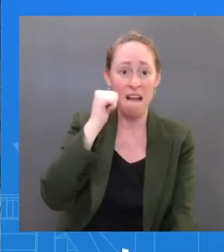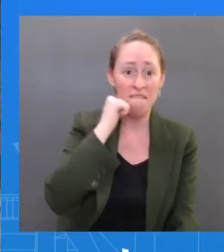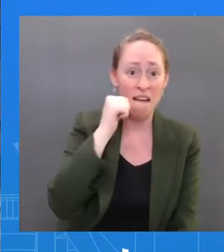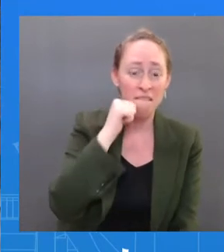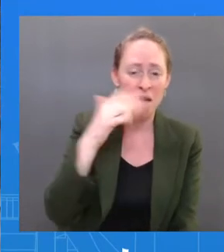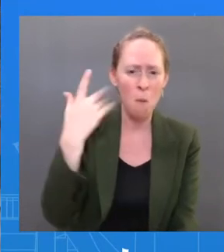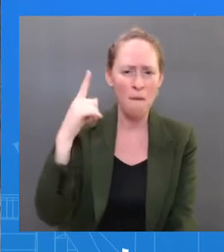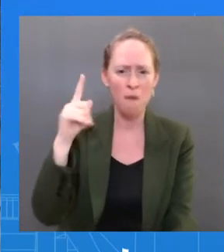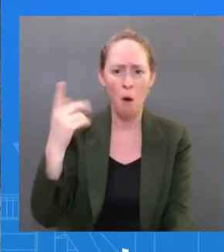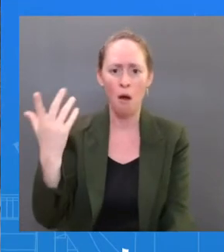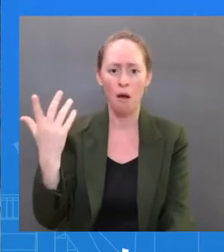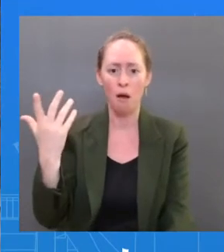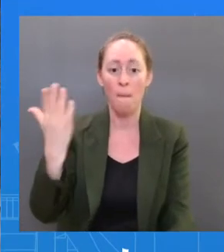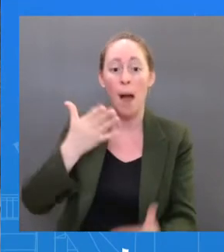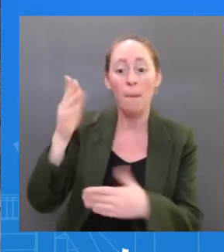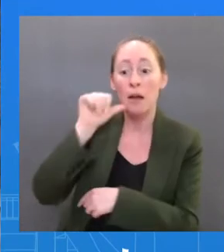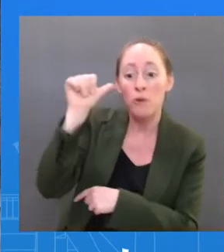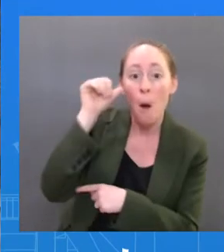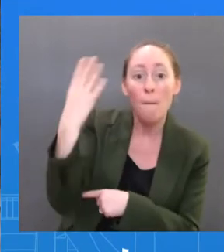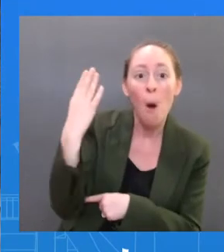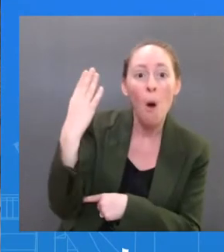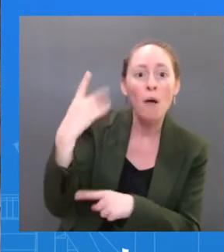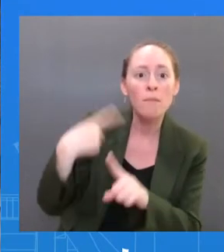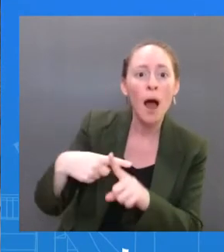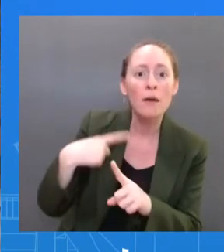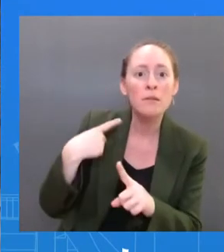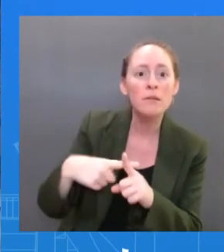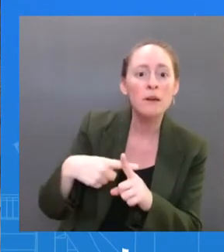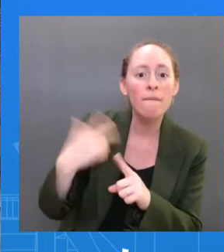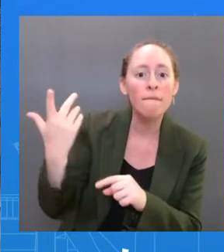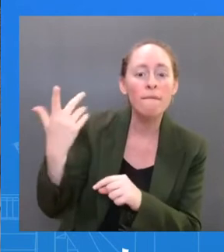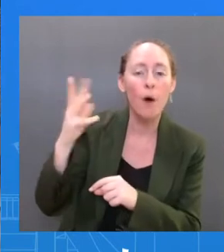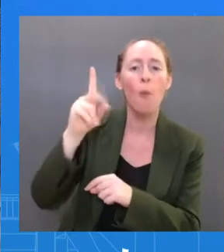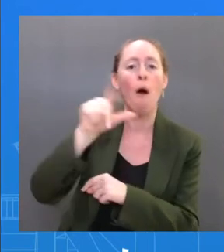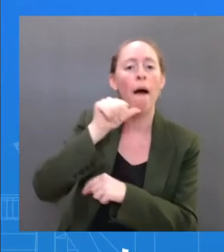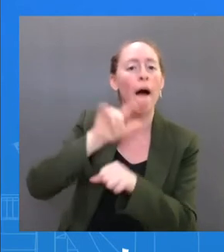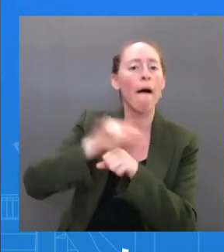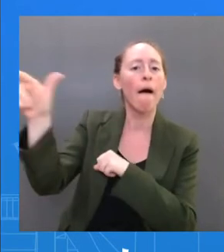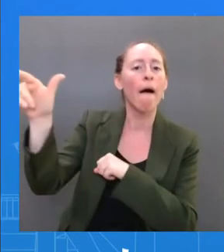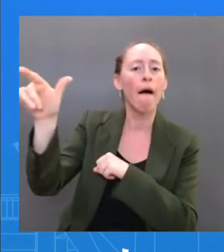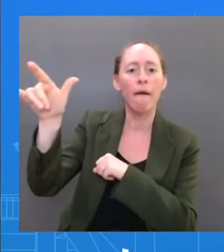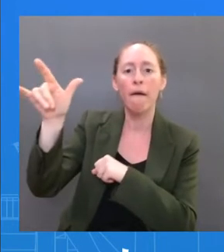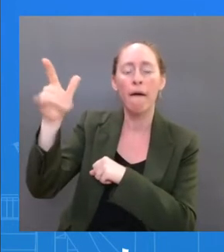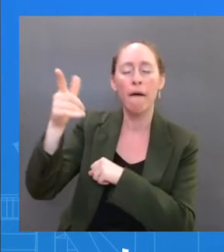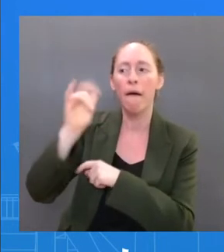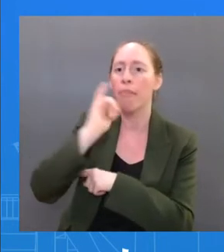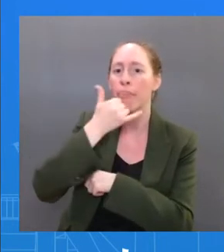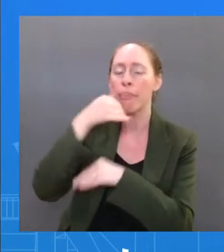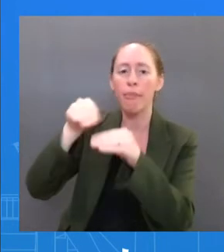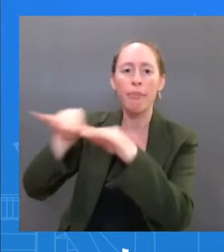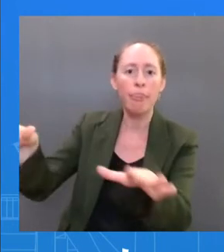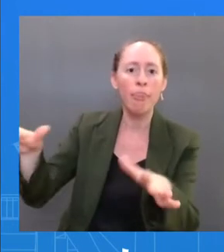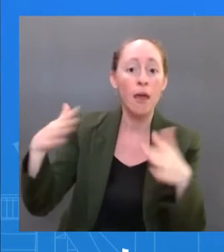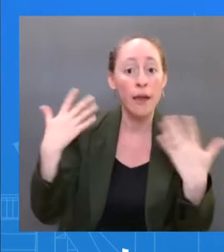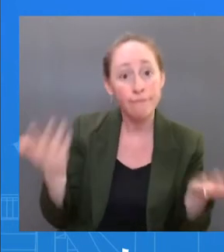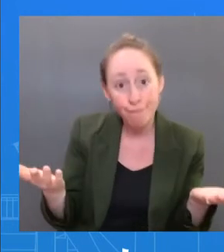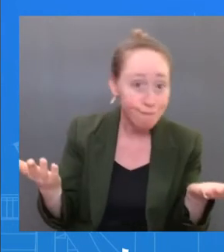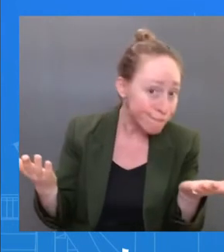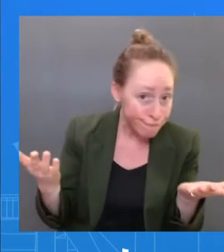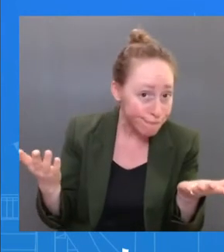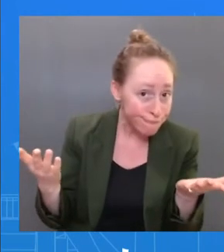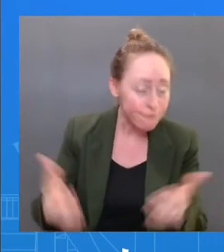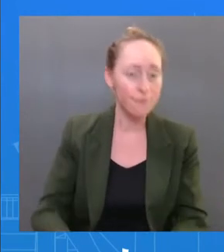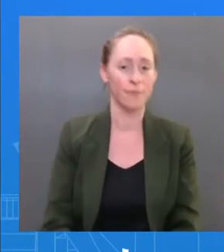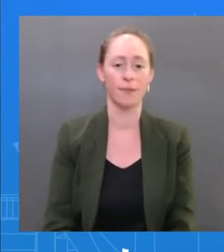positive in time to not go to that trip and expose any number of people, right? Dr. The President — look, he — the protocol